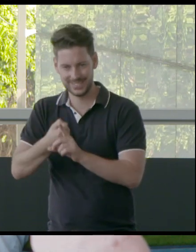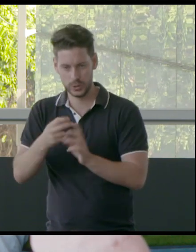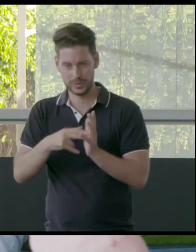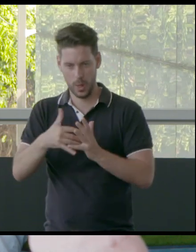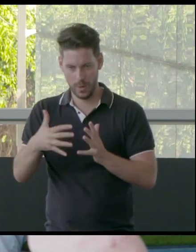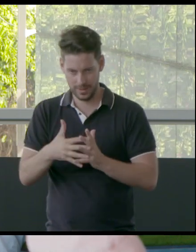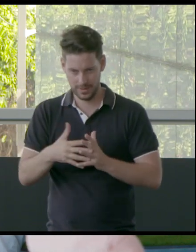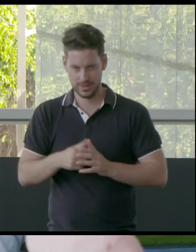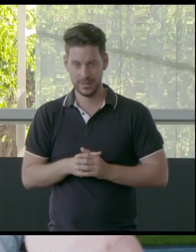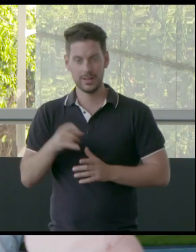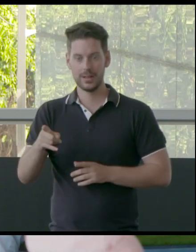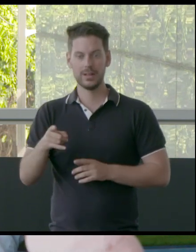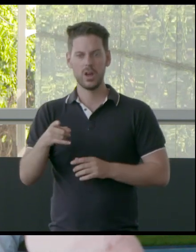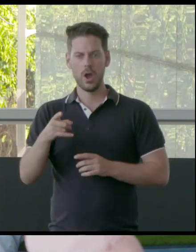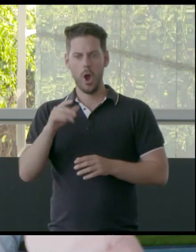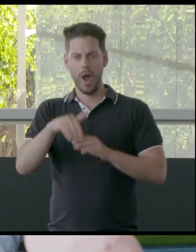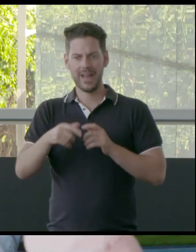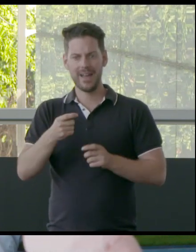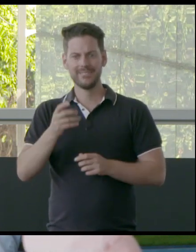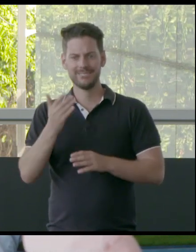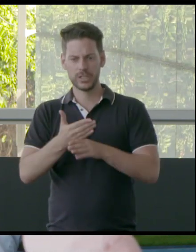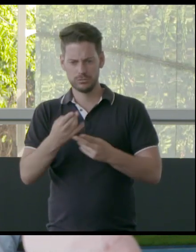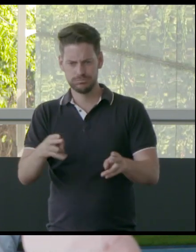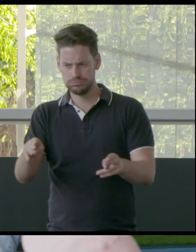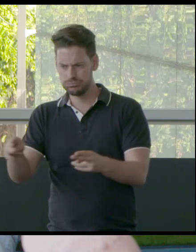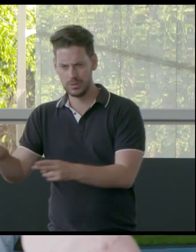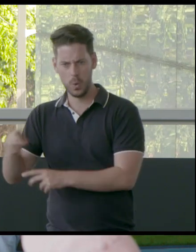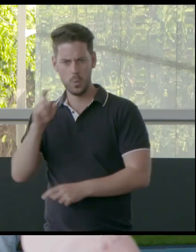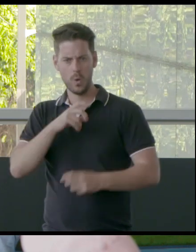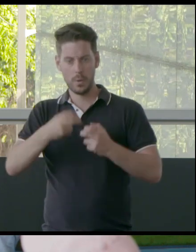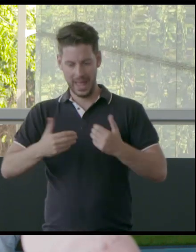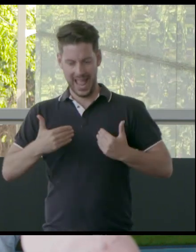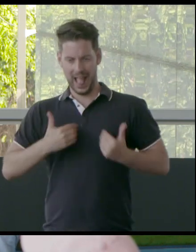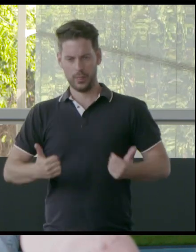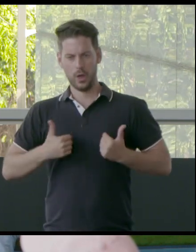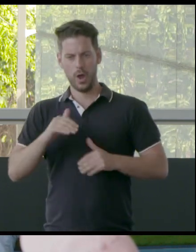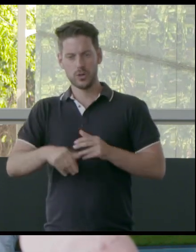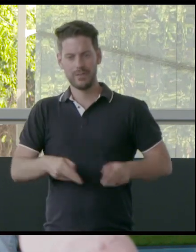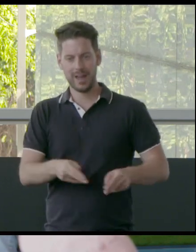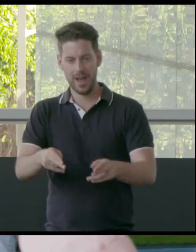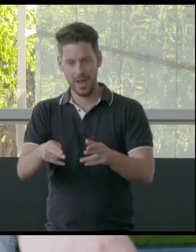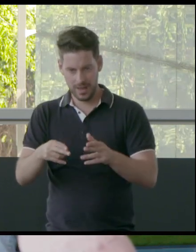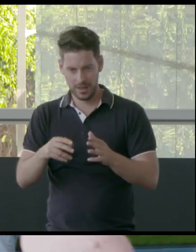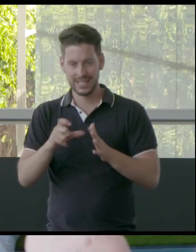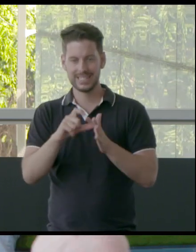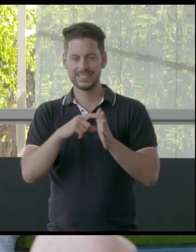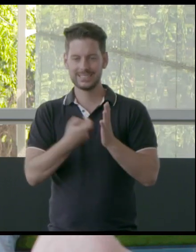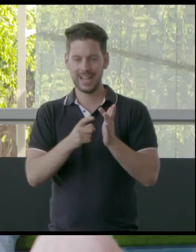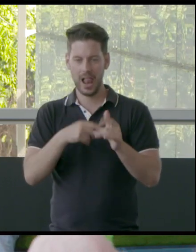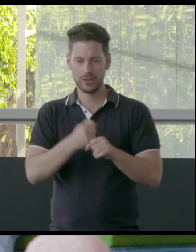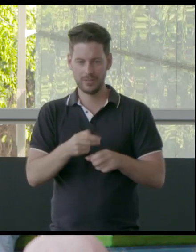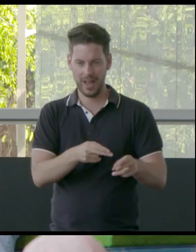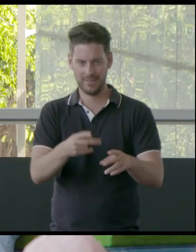He's very strong on the fish kills, the water crisis. Has been talking about the health of the river, the Barker, the Darling River for years.